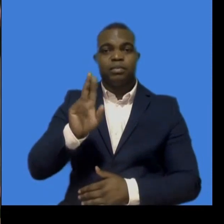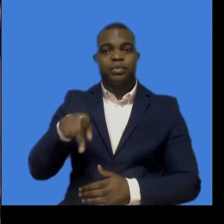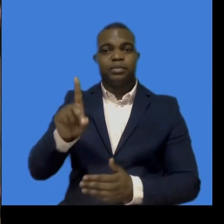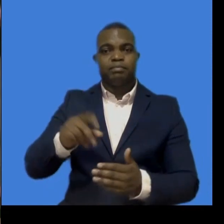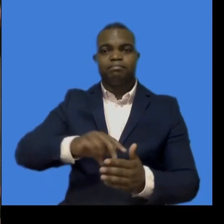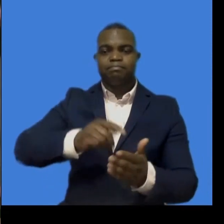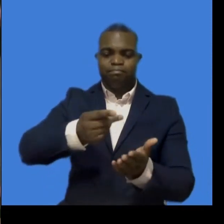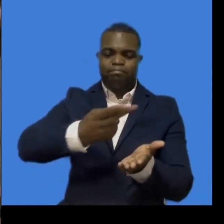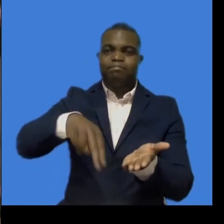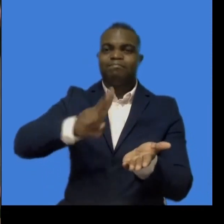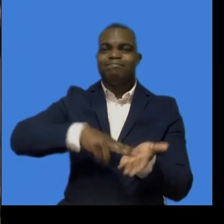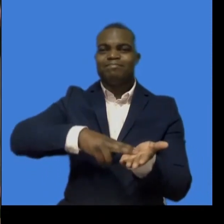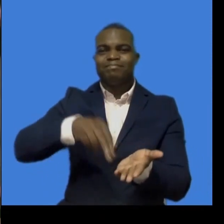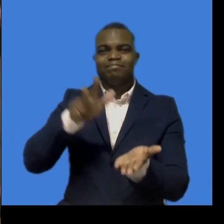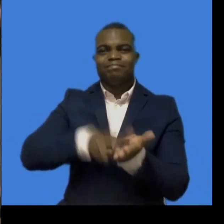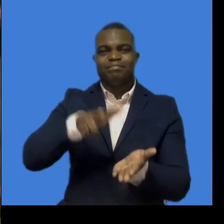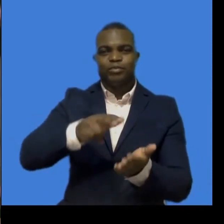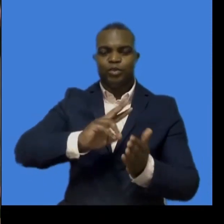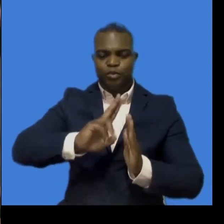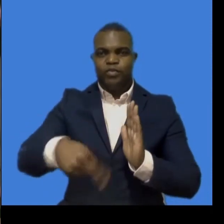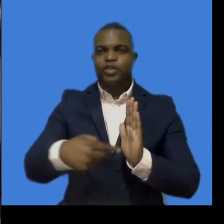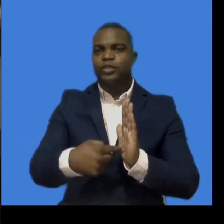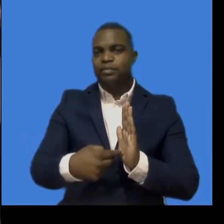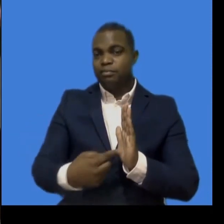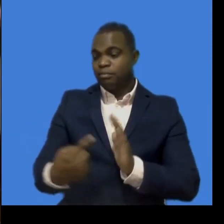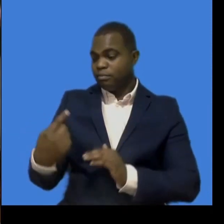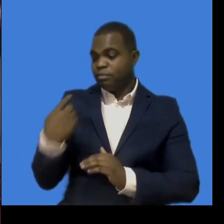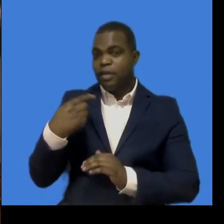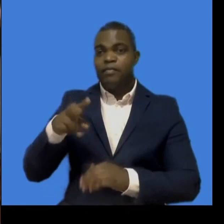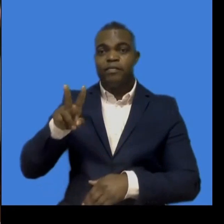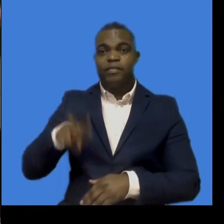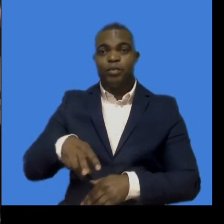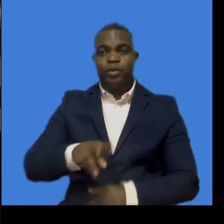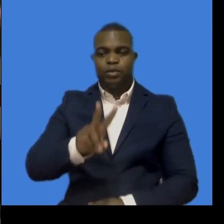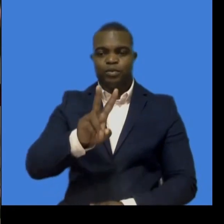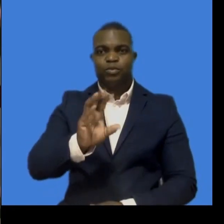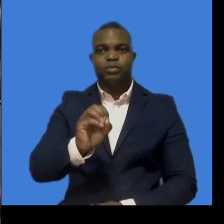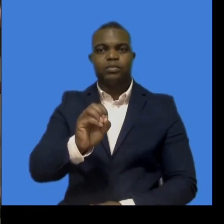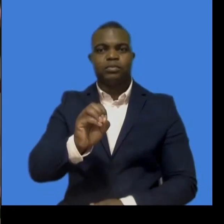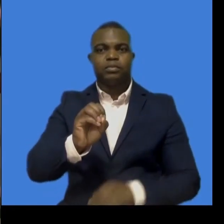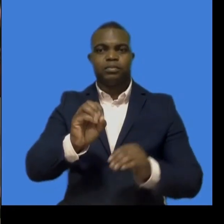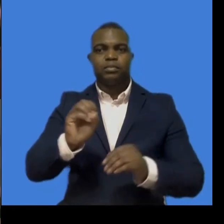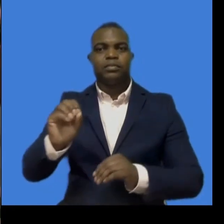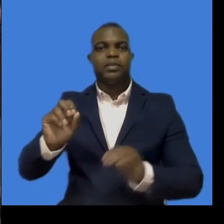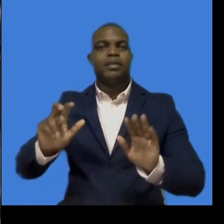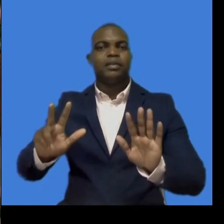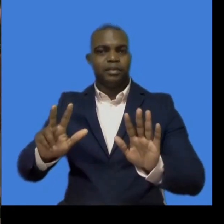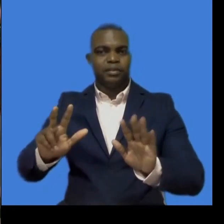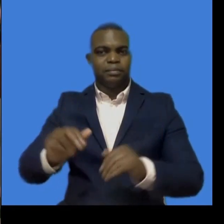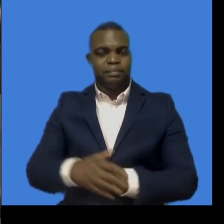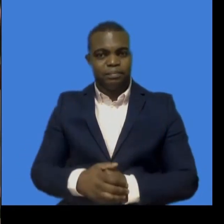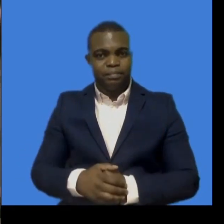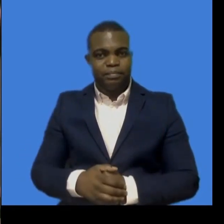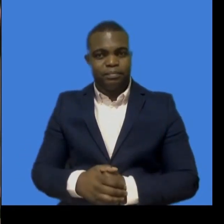has submitted the first national report on UN CRPD in 2018 and it's under review and